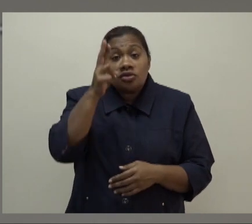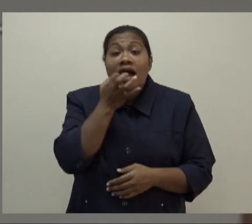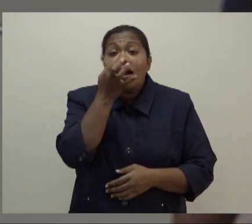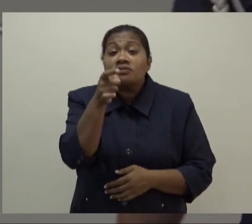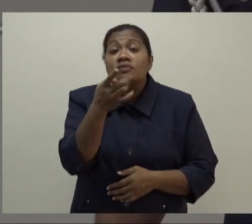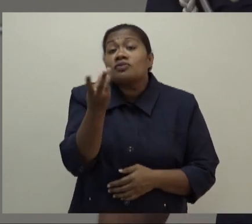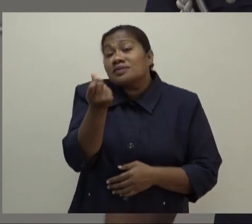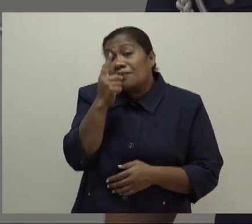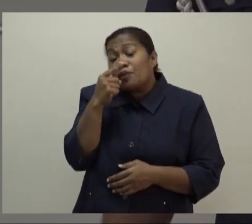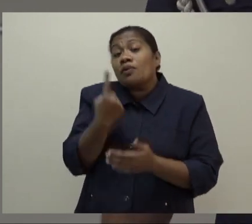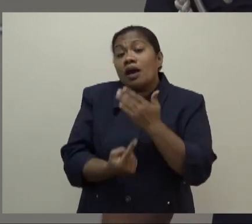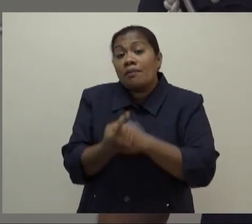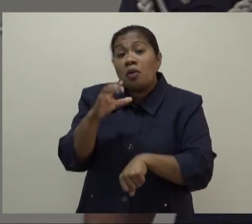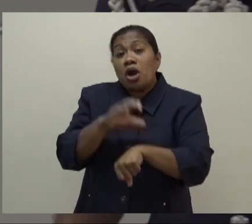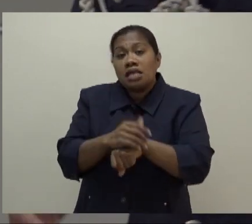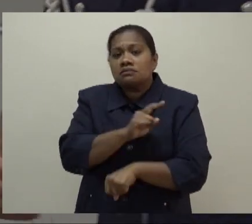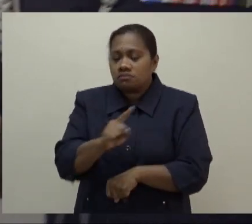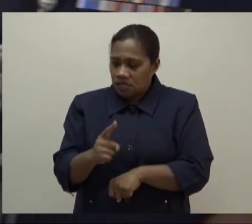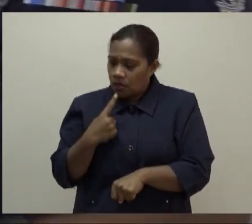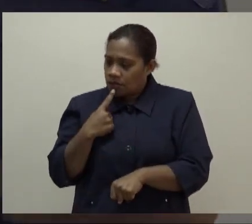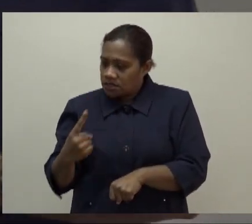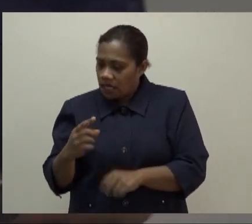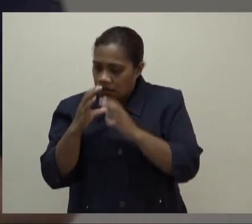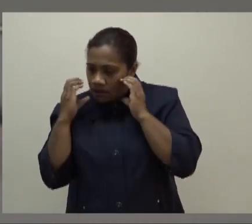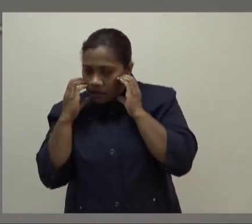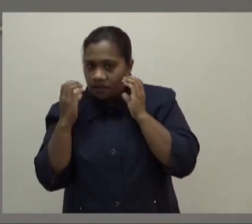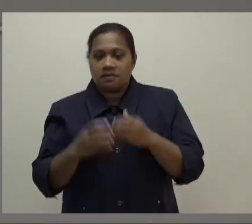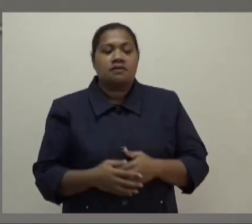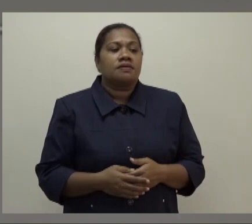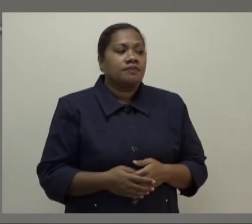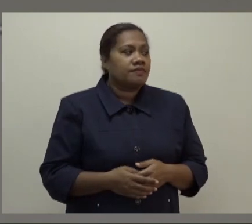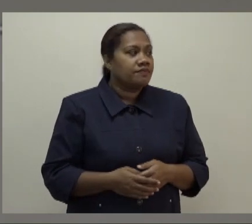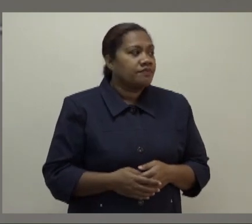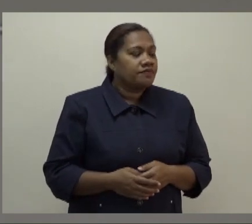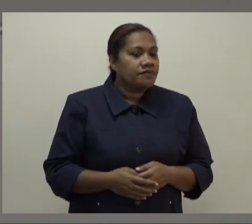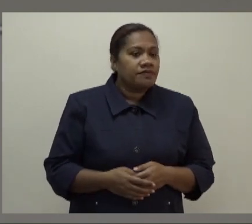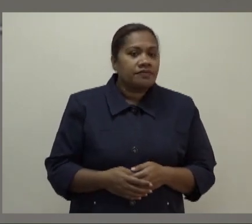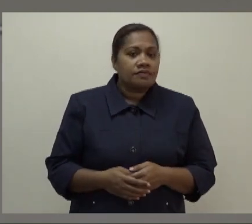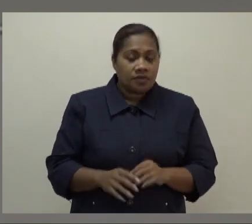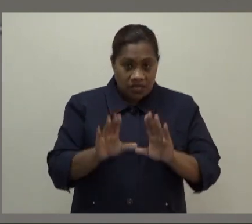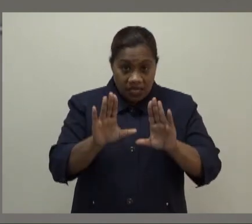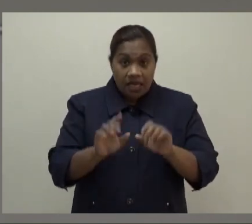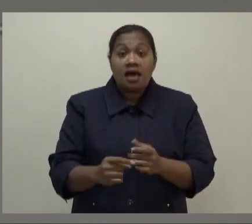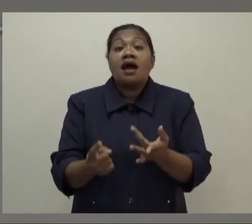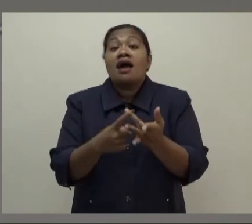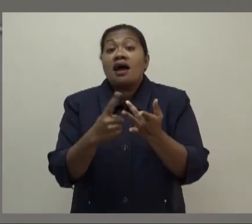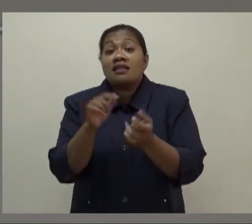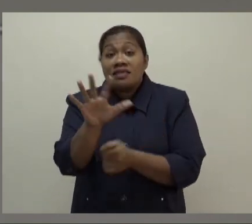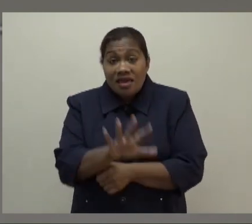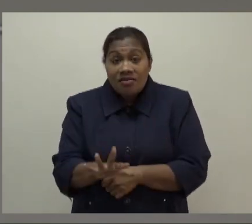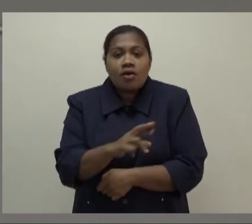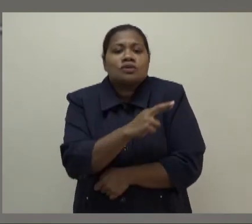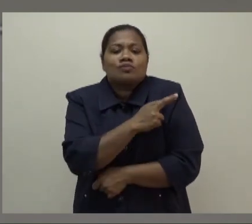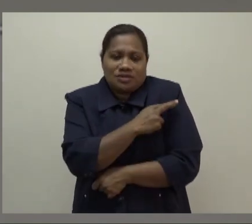they were going for work and run. still... Okay. That's another area where responsibility comes in.